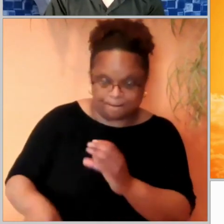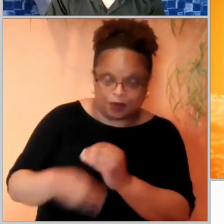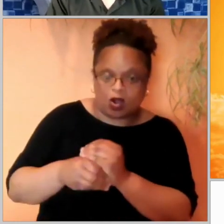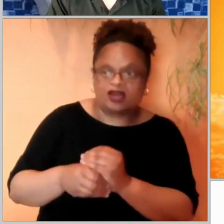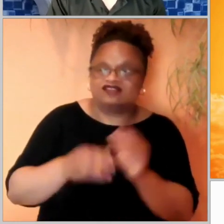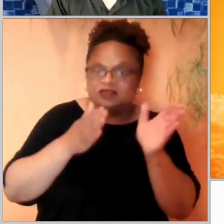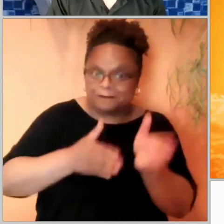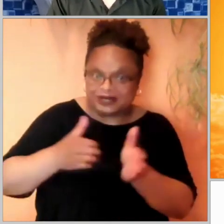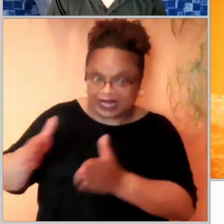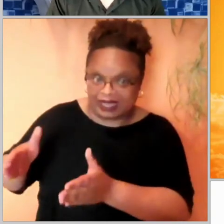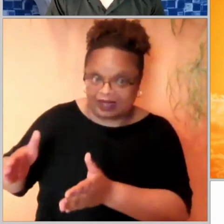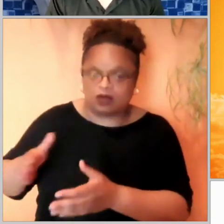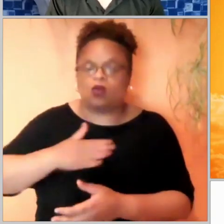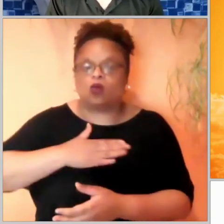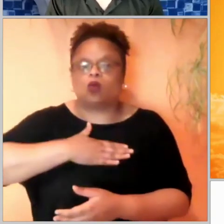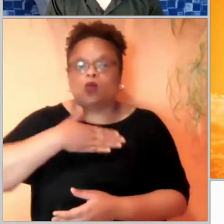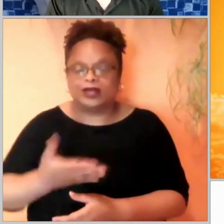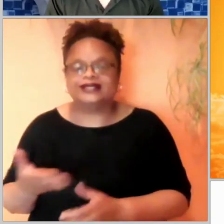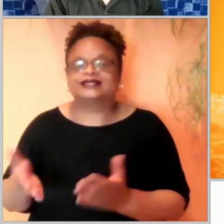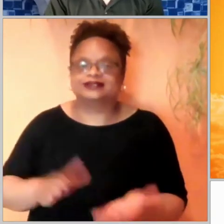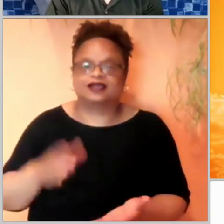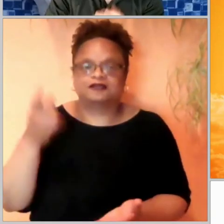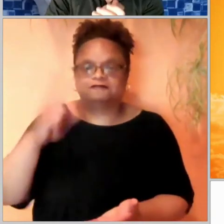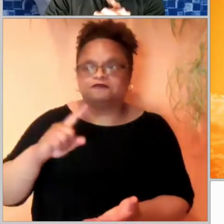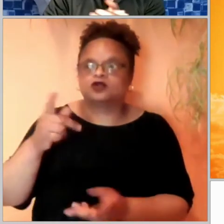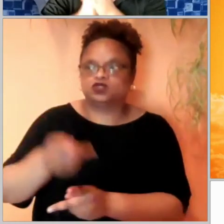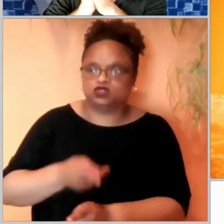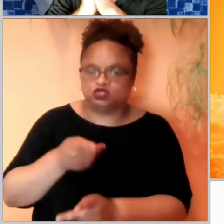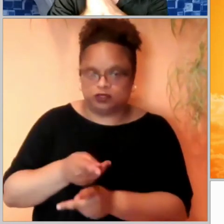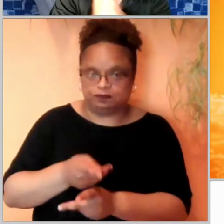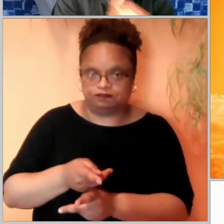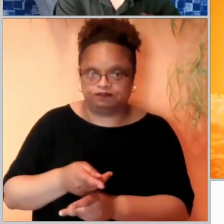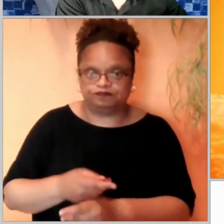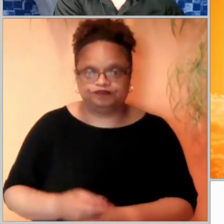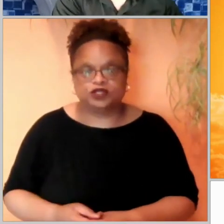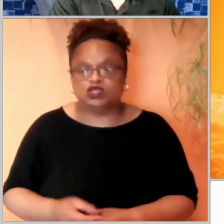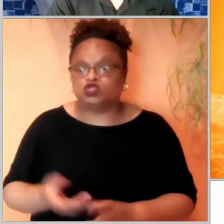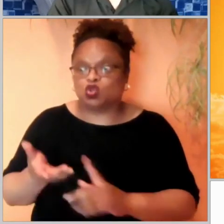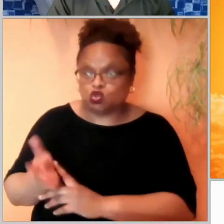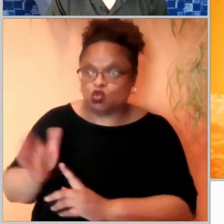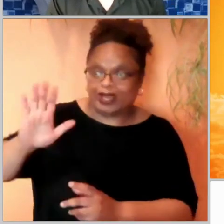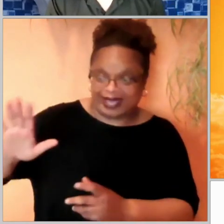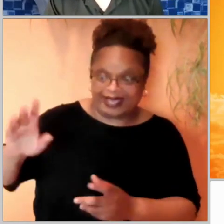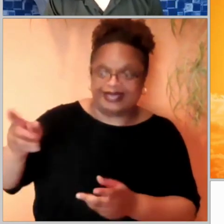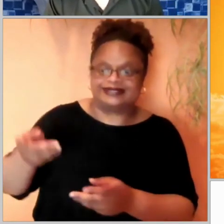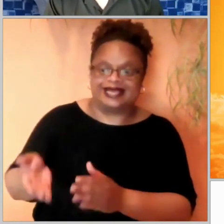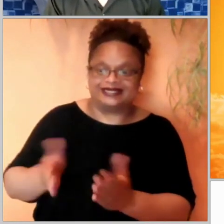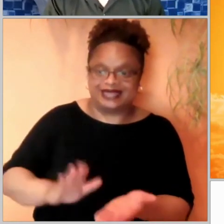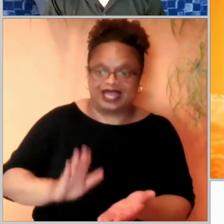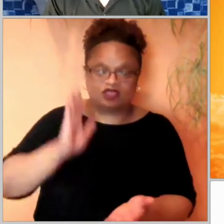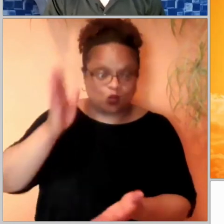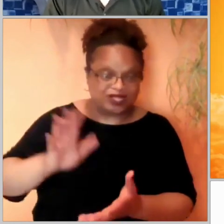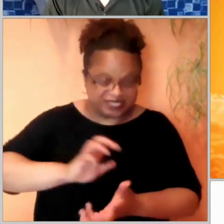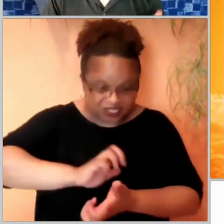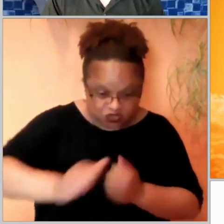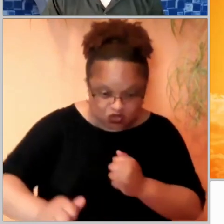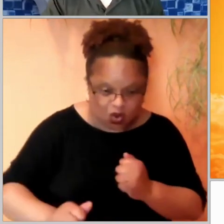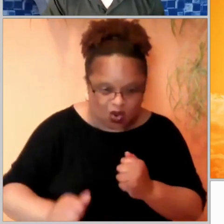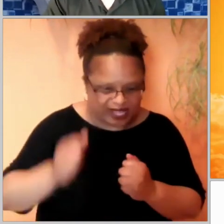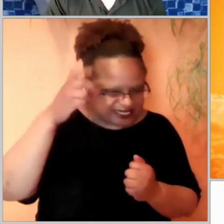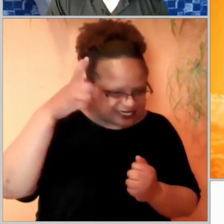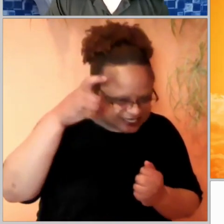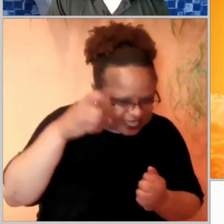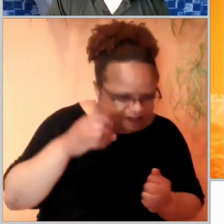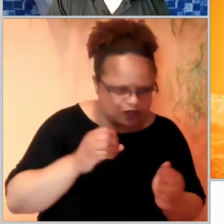to die for the sheep because by his death, he was going to destroy the works of the devil and really truly